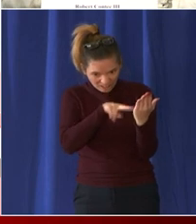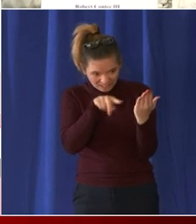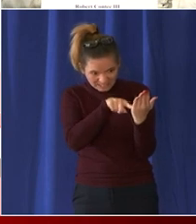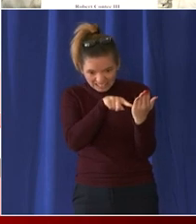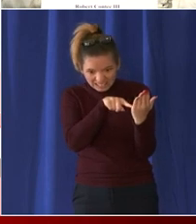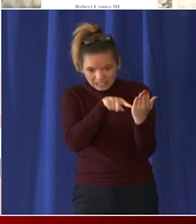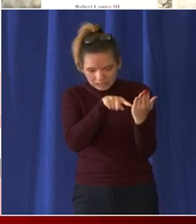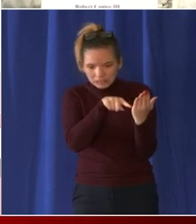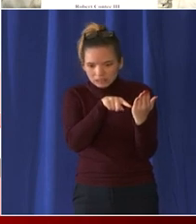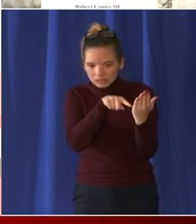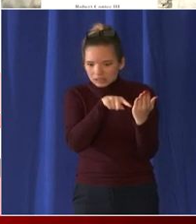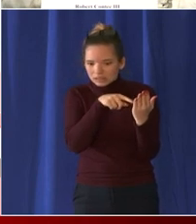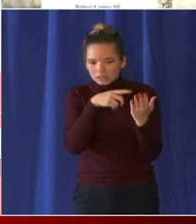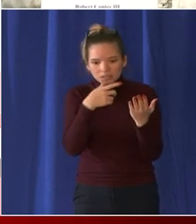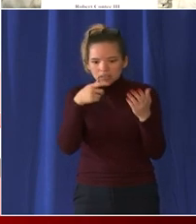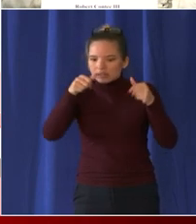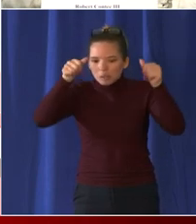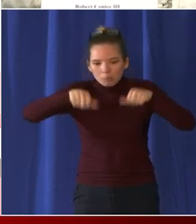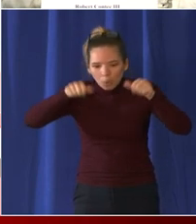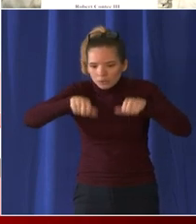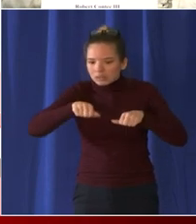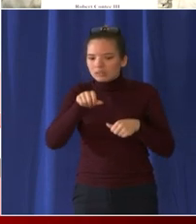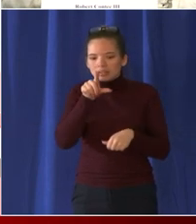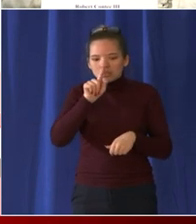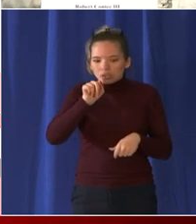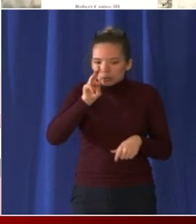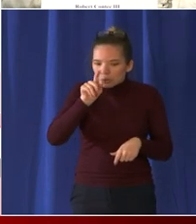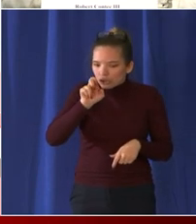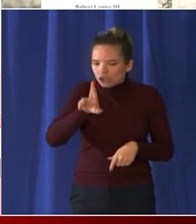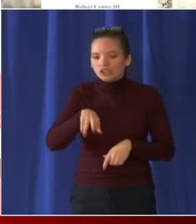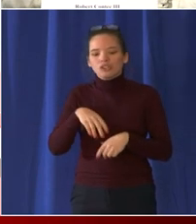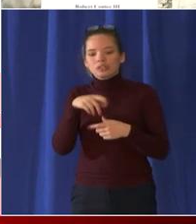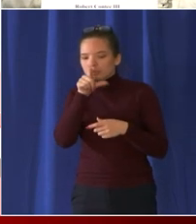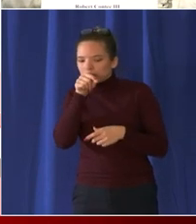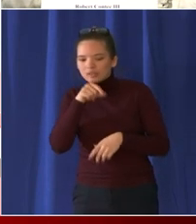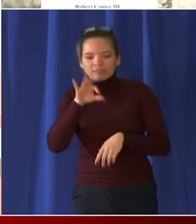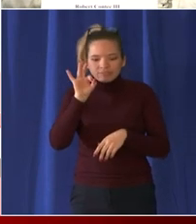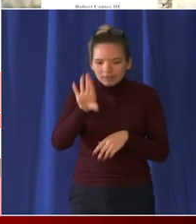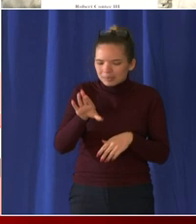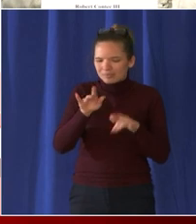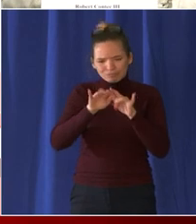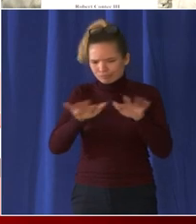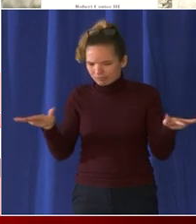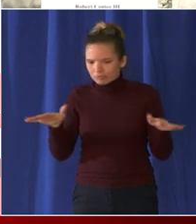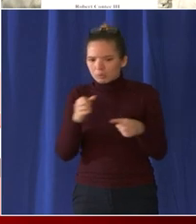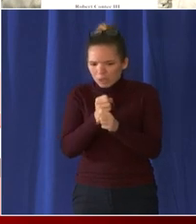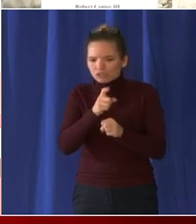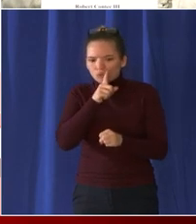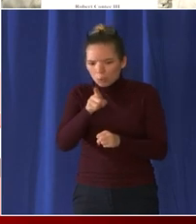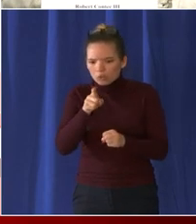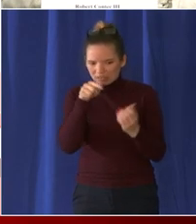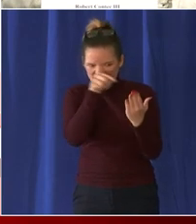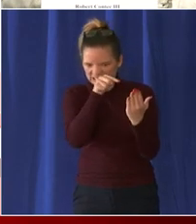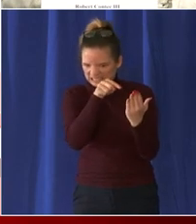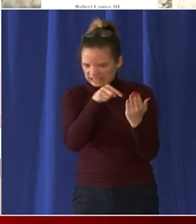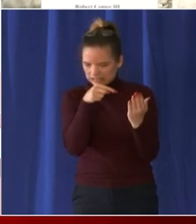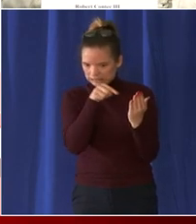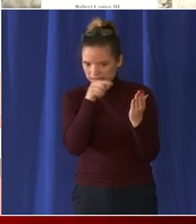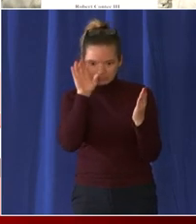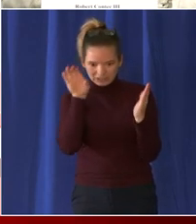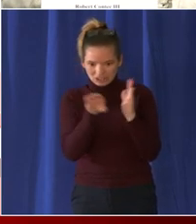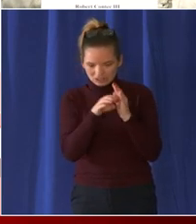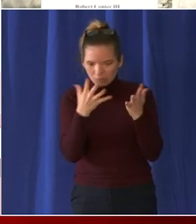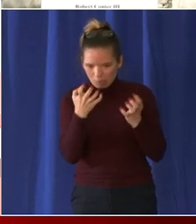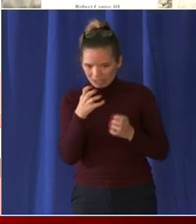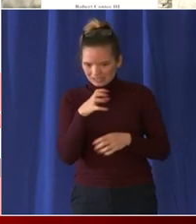facebook page and circulate it far and wide we still need to hold this individual uh accountable for his or her actions on that day